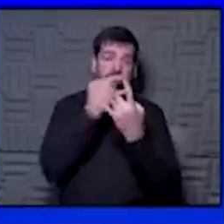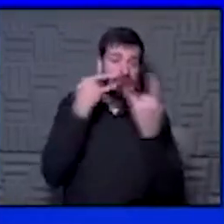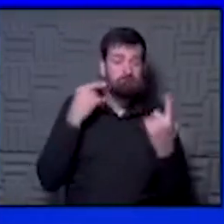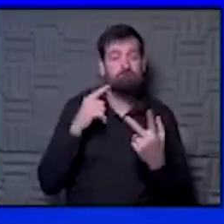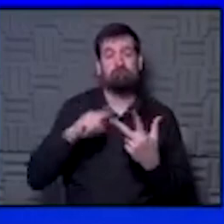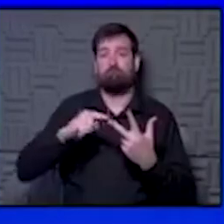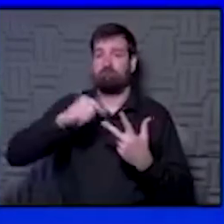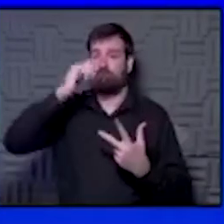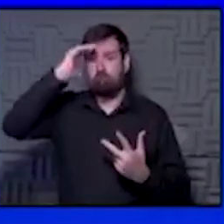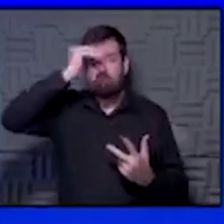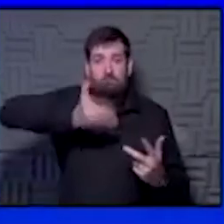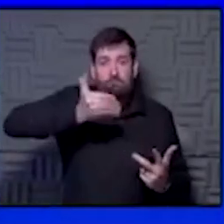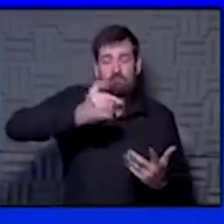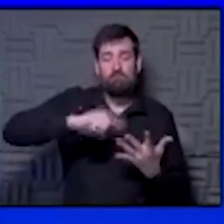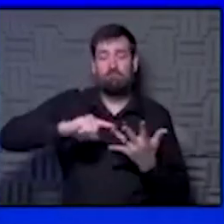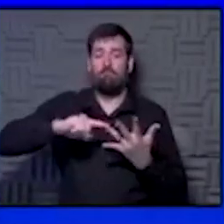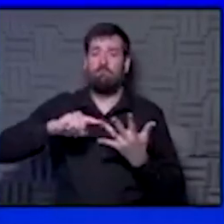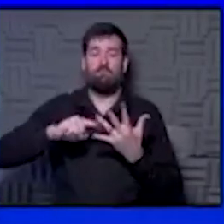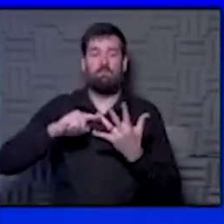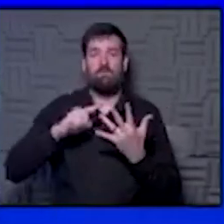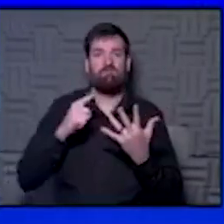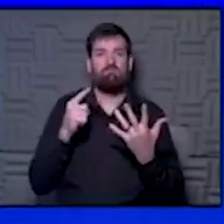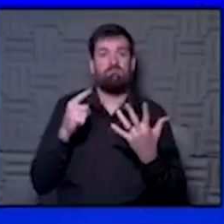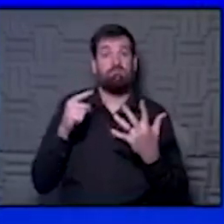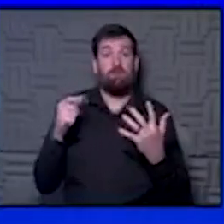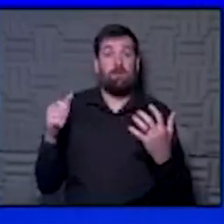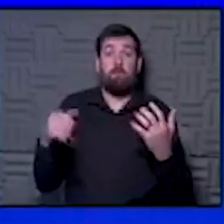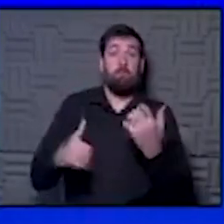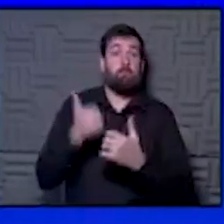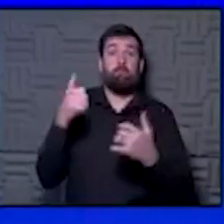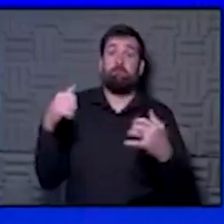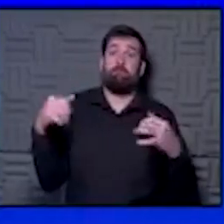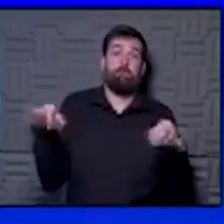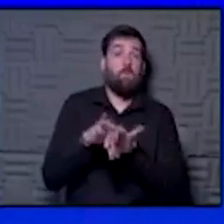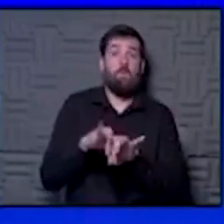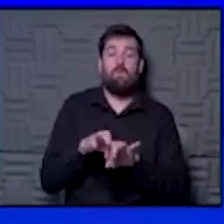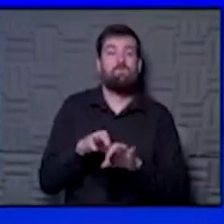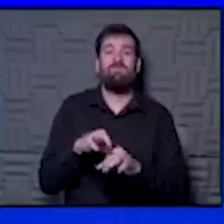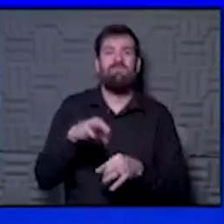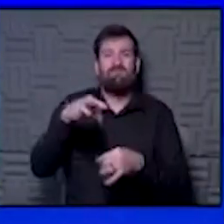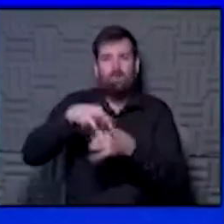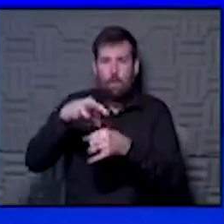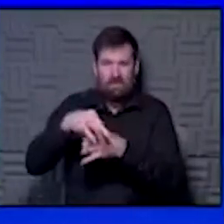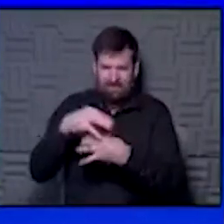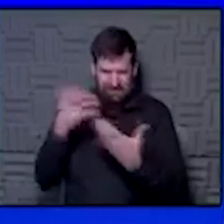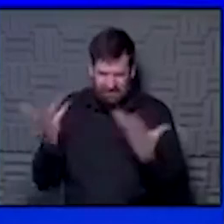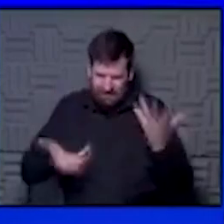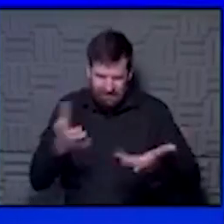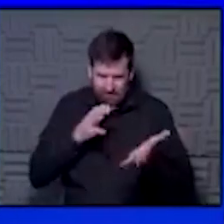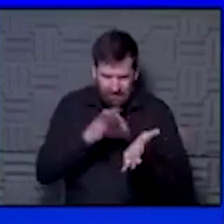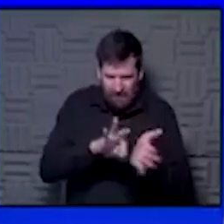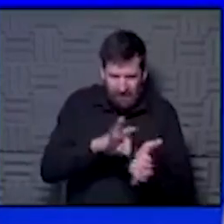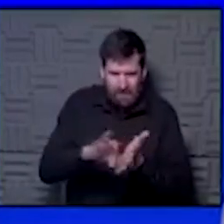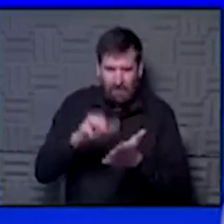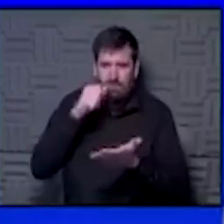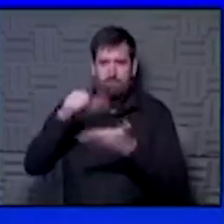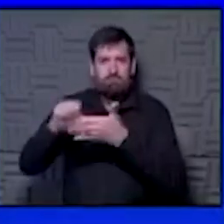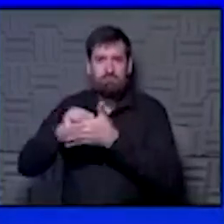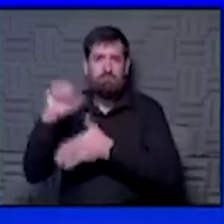face shield, goggles or a face shield. I would be more concerned about my vote not counting, especially on the mail, whether it's not done correctly.